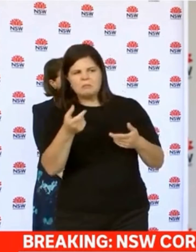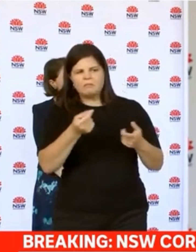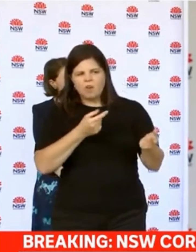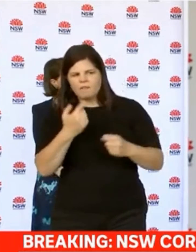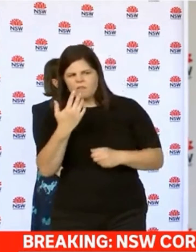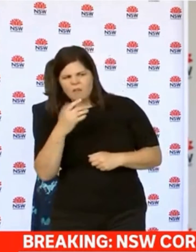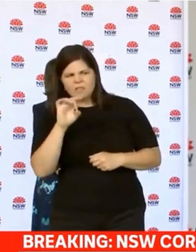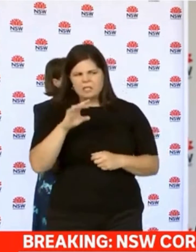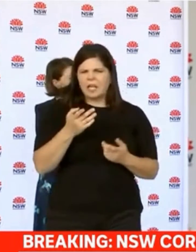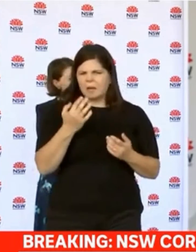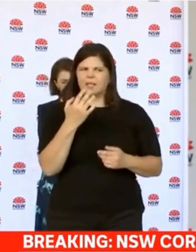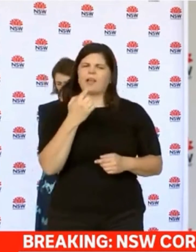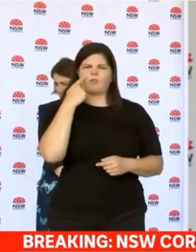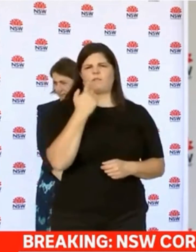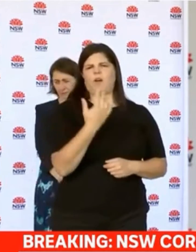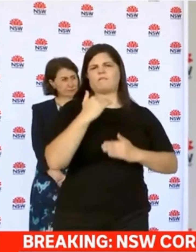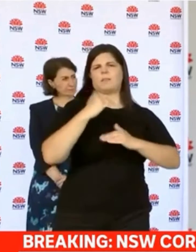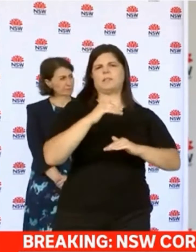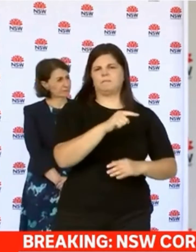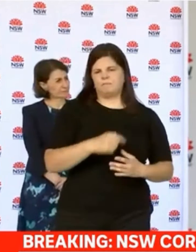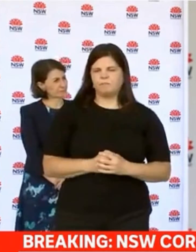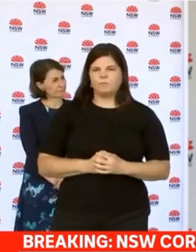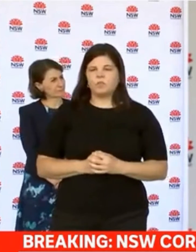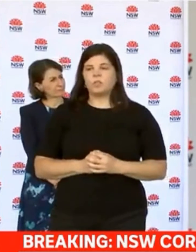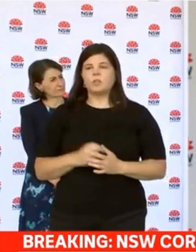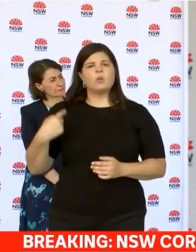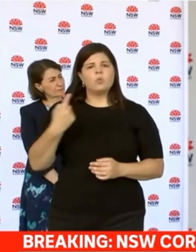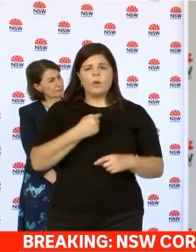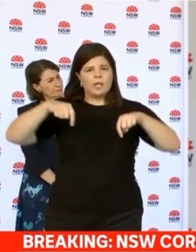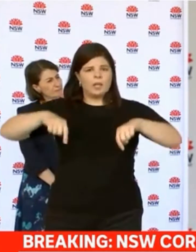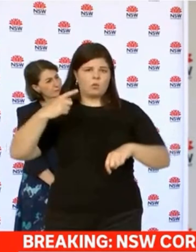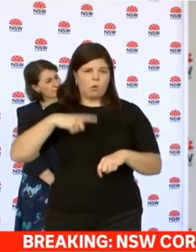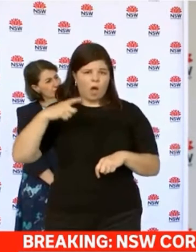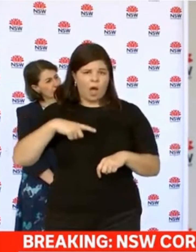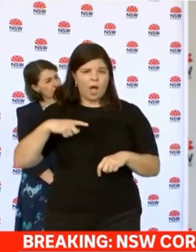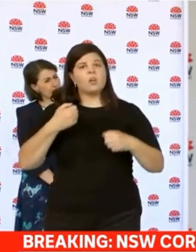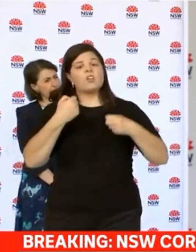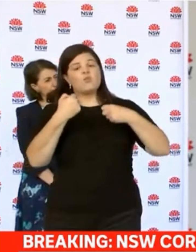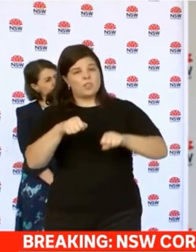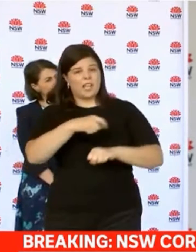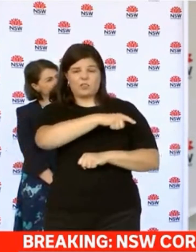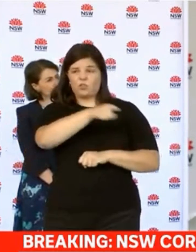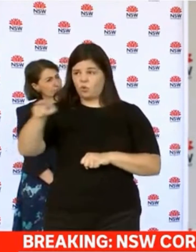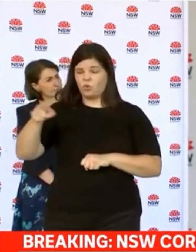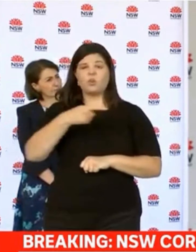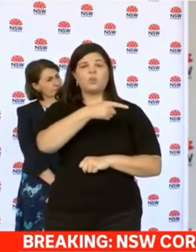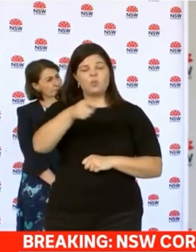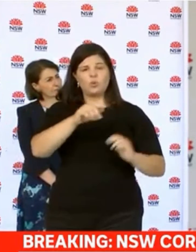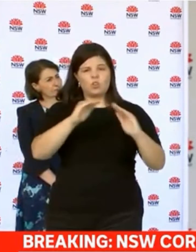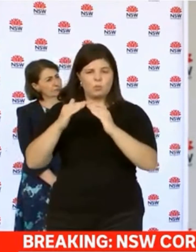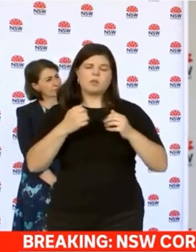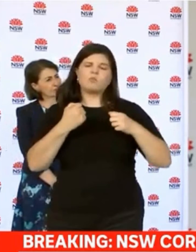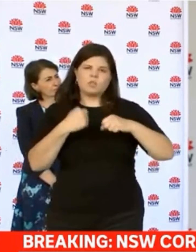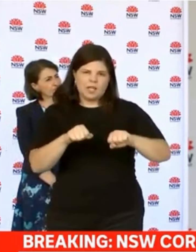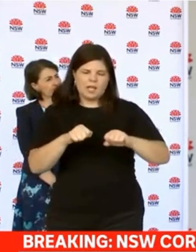It's really important that you know public health is here to help protect the community and we do that through a range of measures